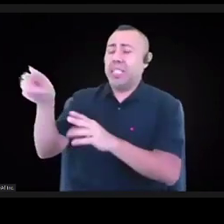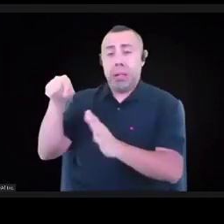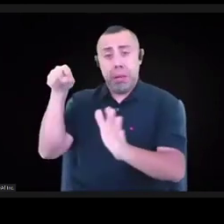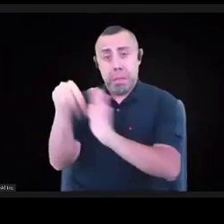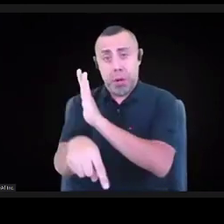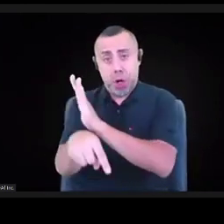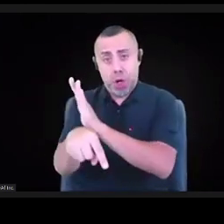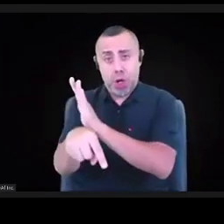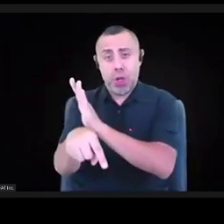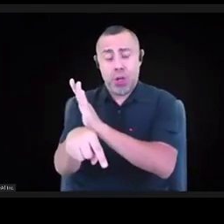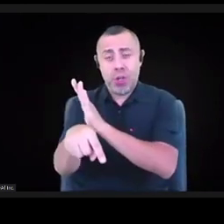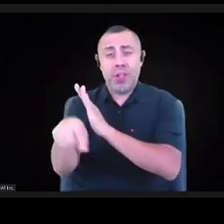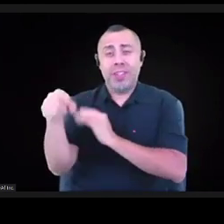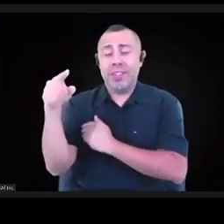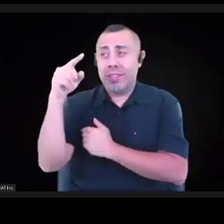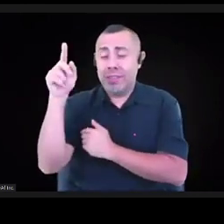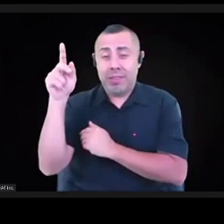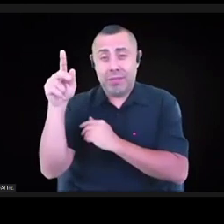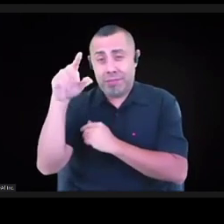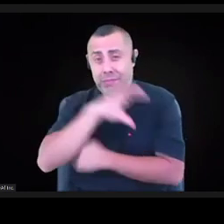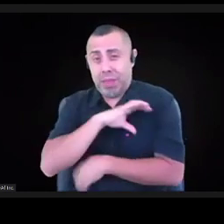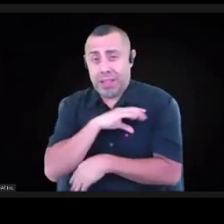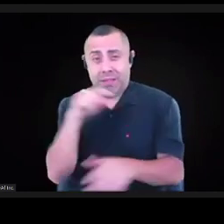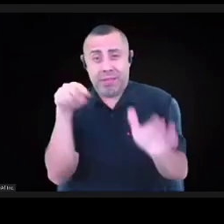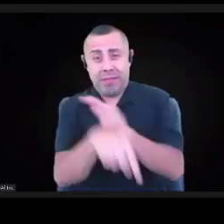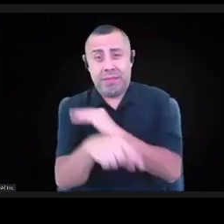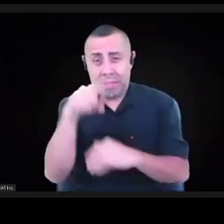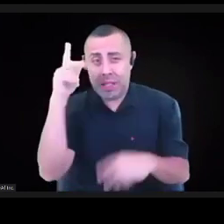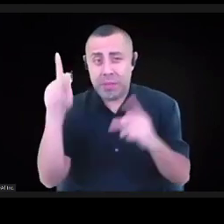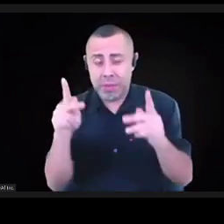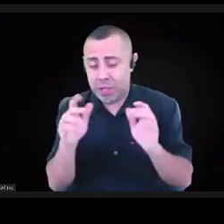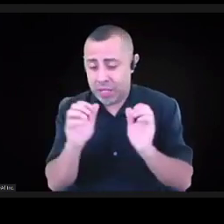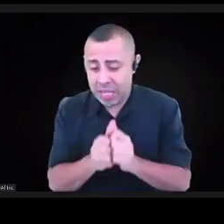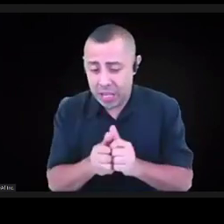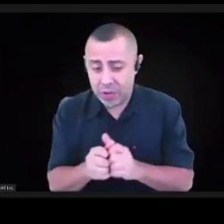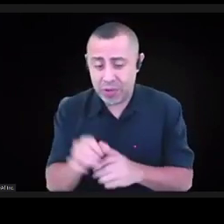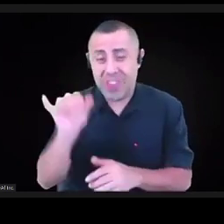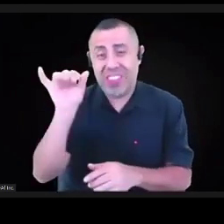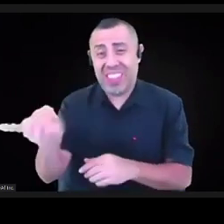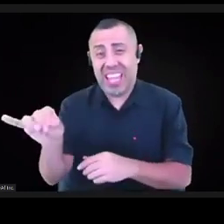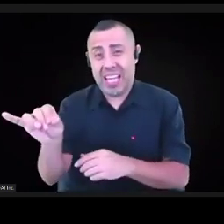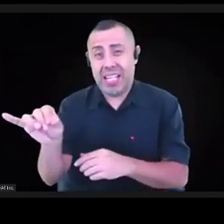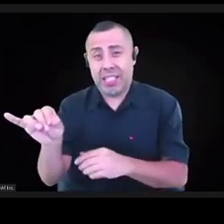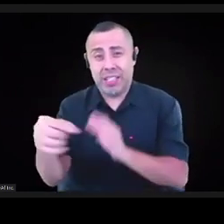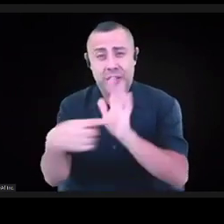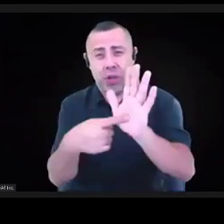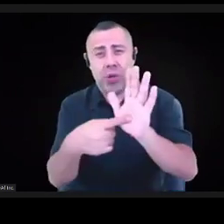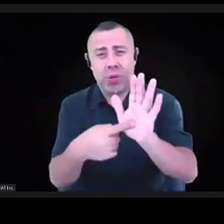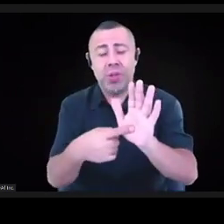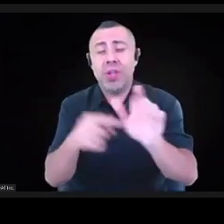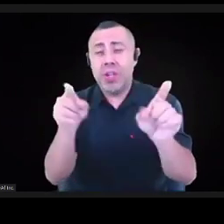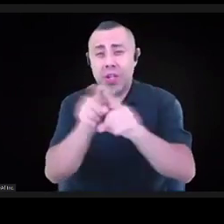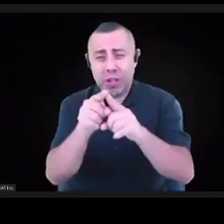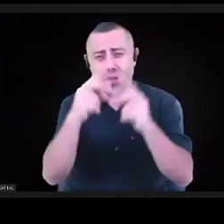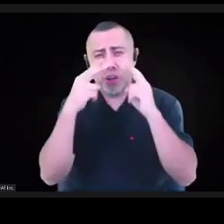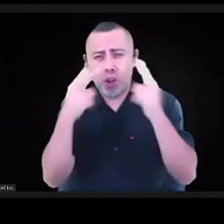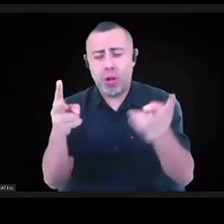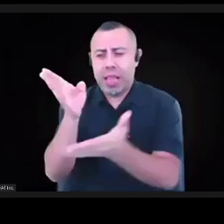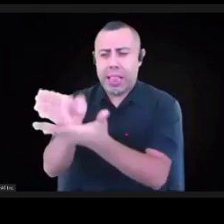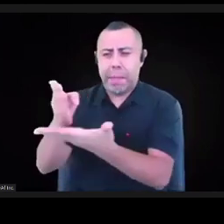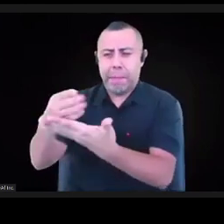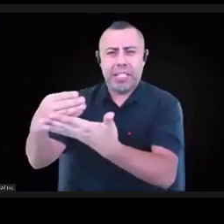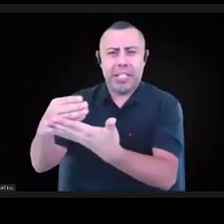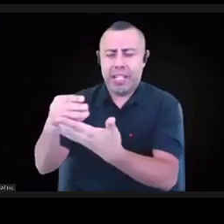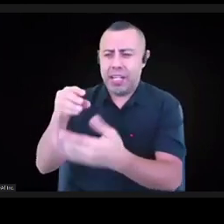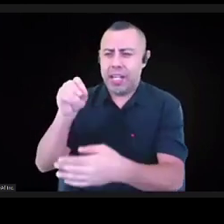expression of a worldview that could simplify sometimes maybe even in the budget of a program? And how do we maybe start to think about language of using